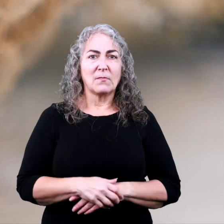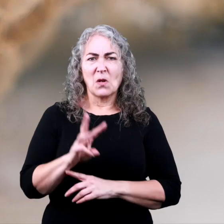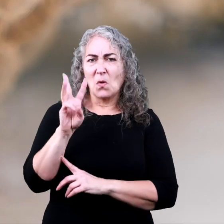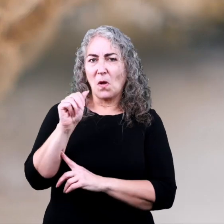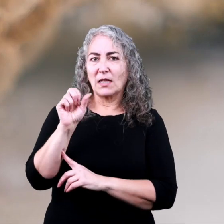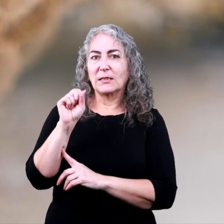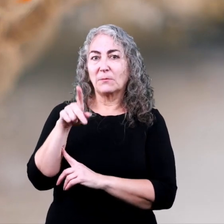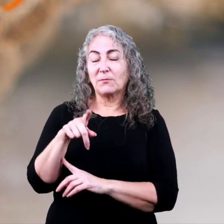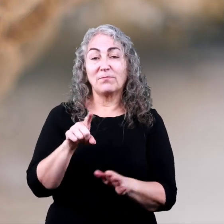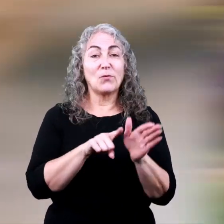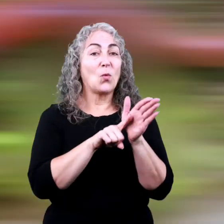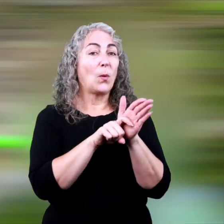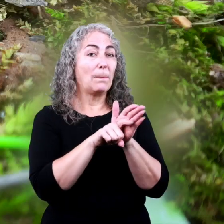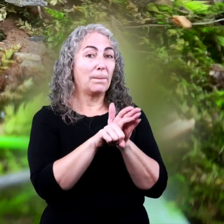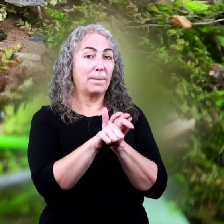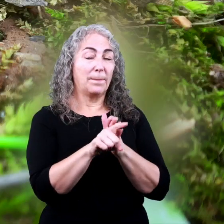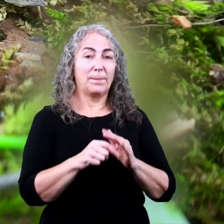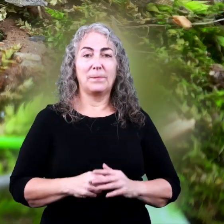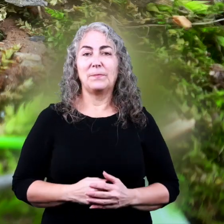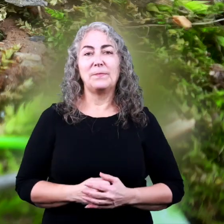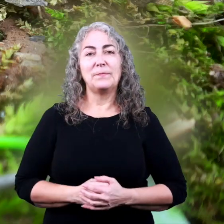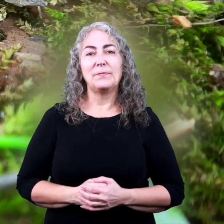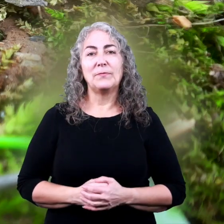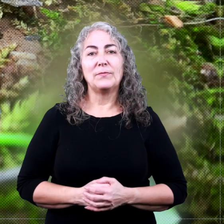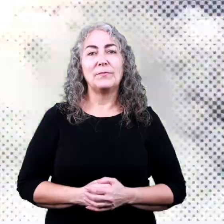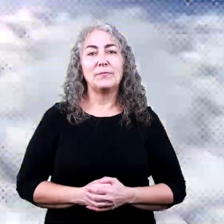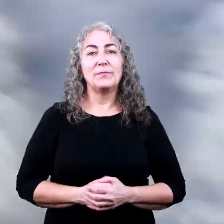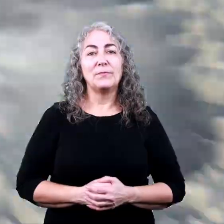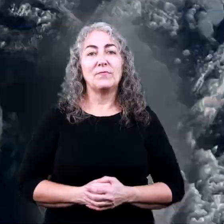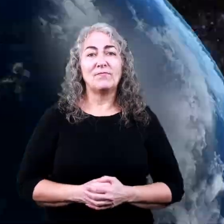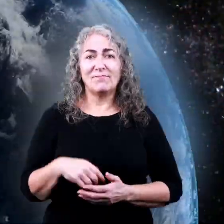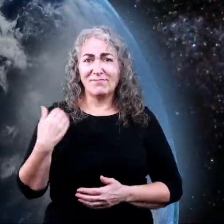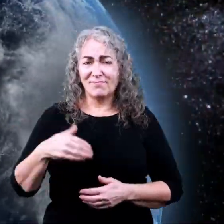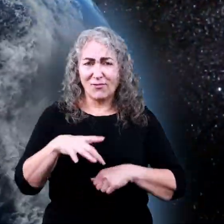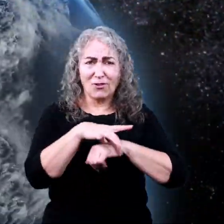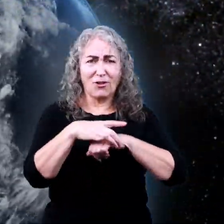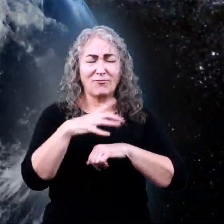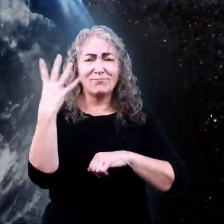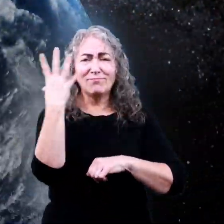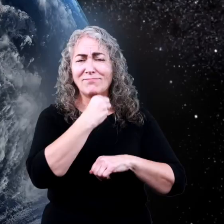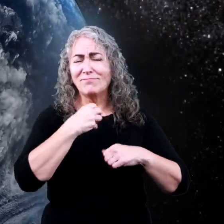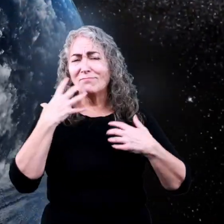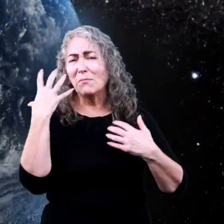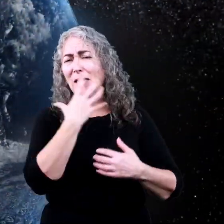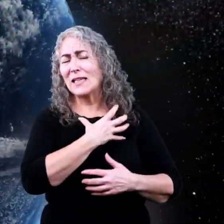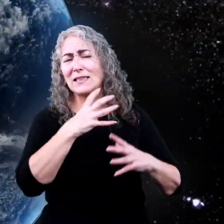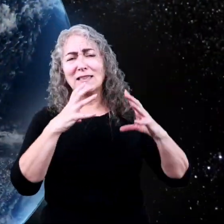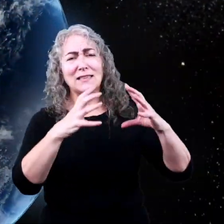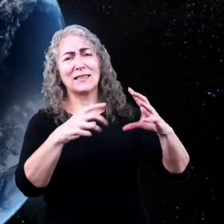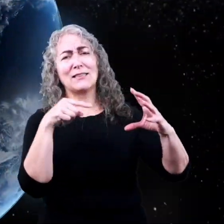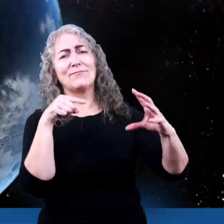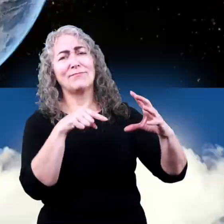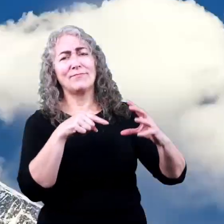wasps, and worms. Our Earth is pretty amazing!